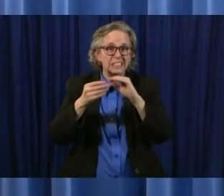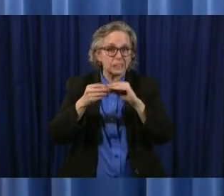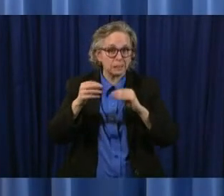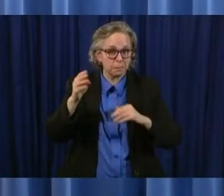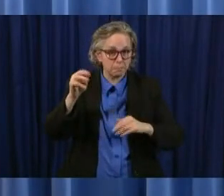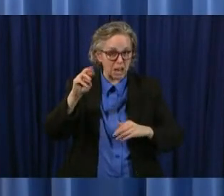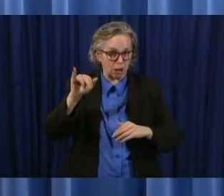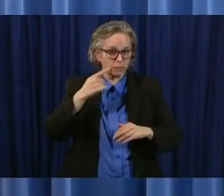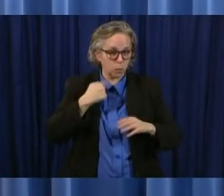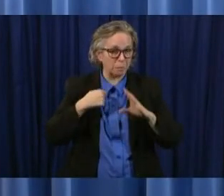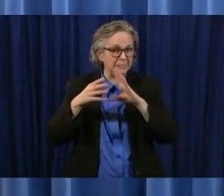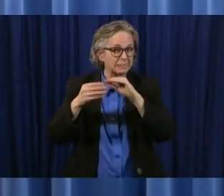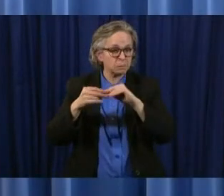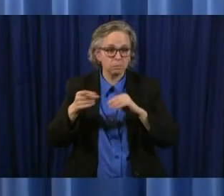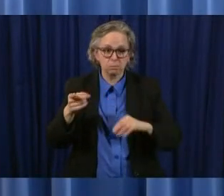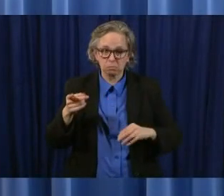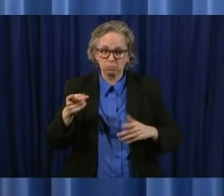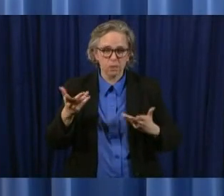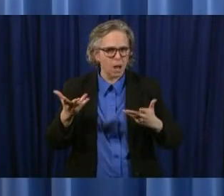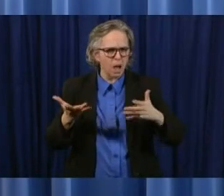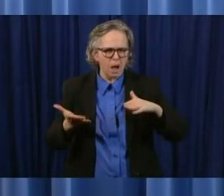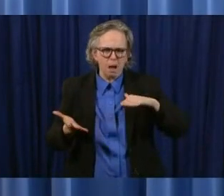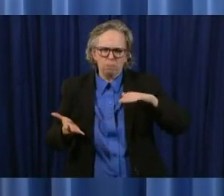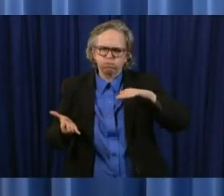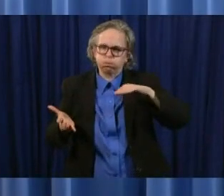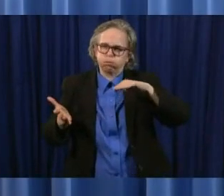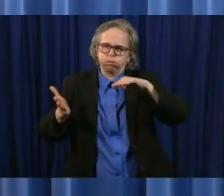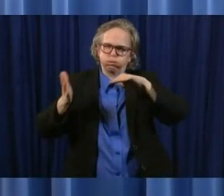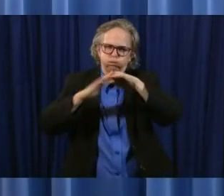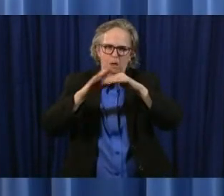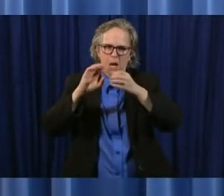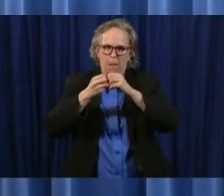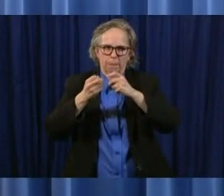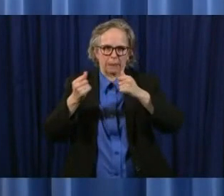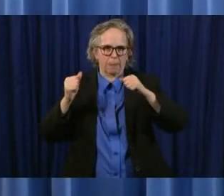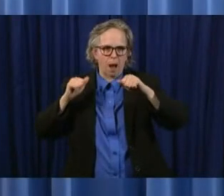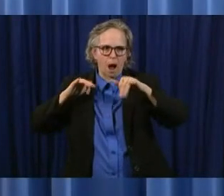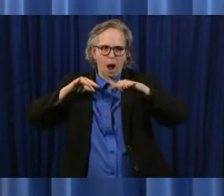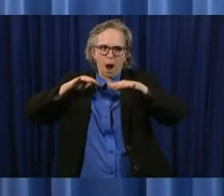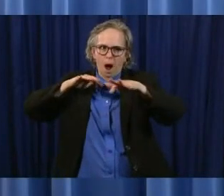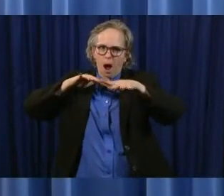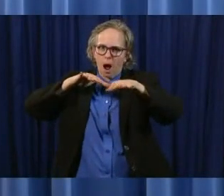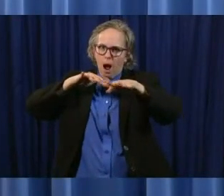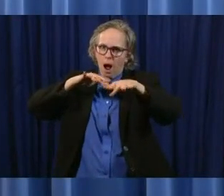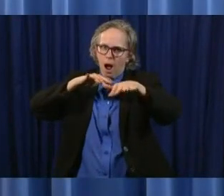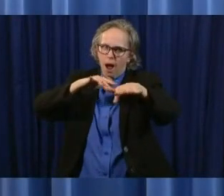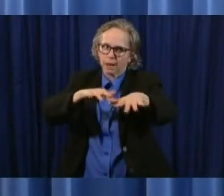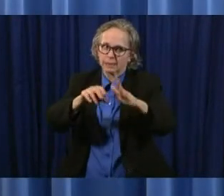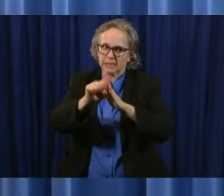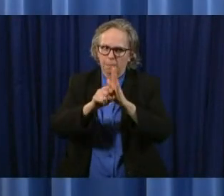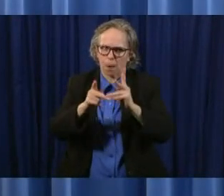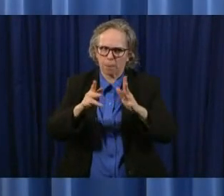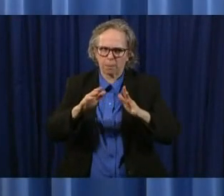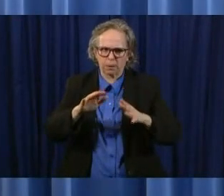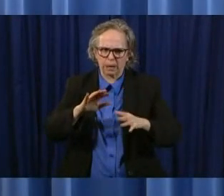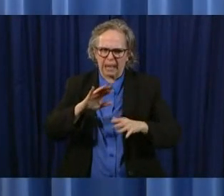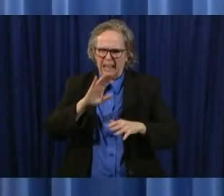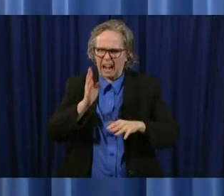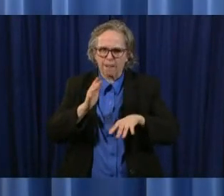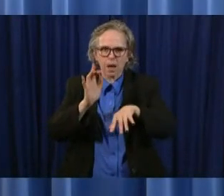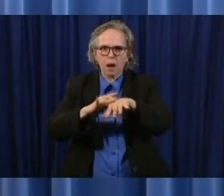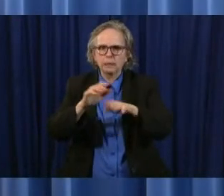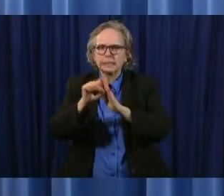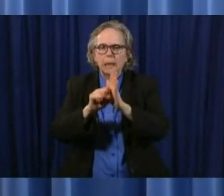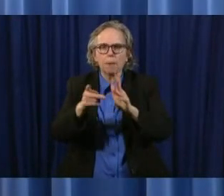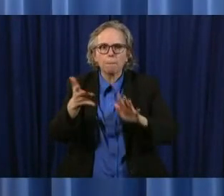is is significantly up uh people who've never come to a state park before and what we hope is that you know even when the coronavirus is